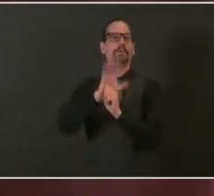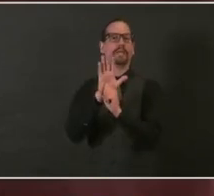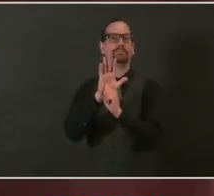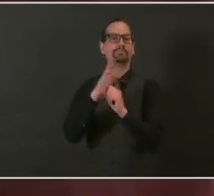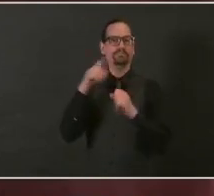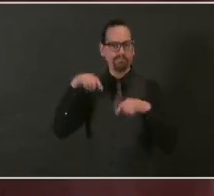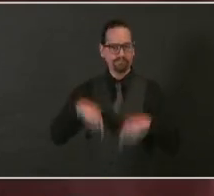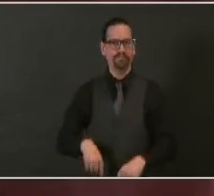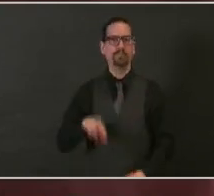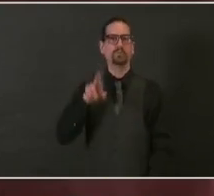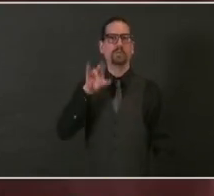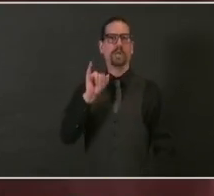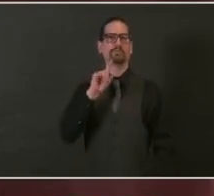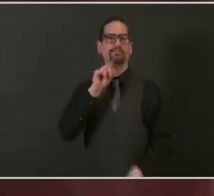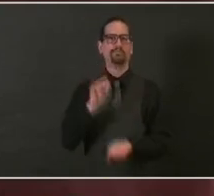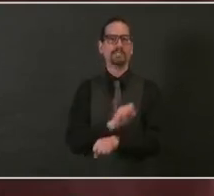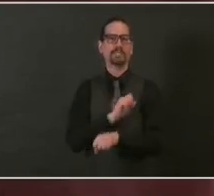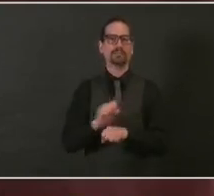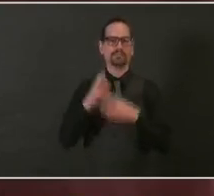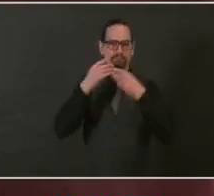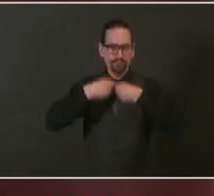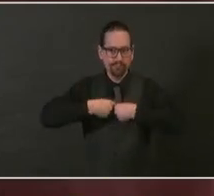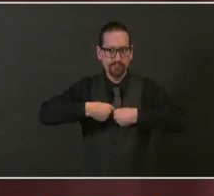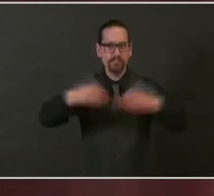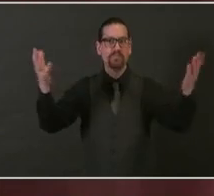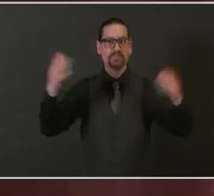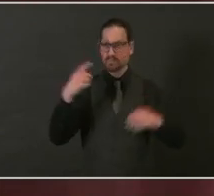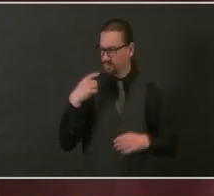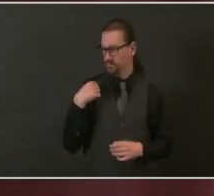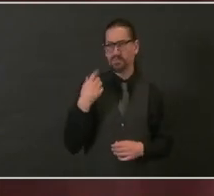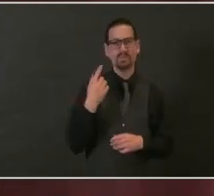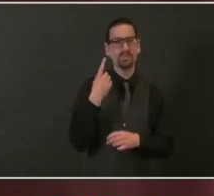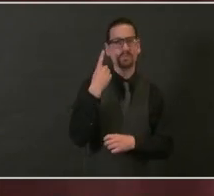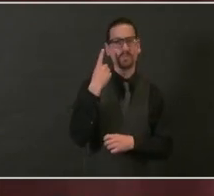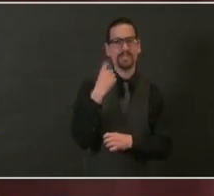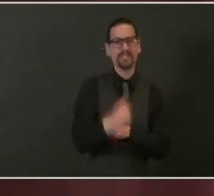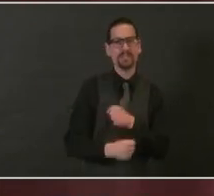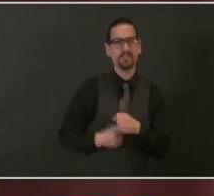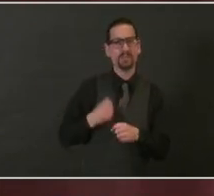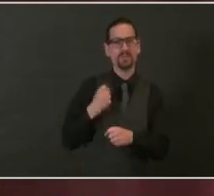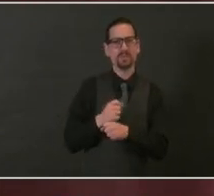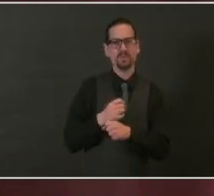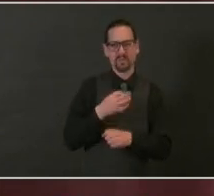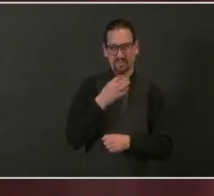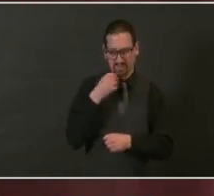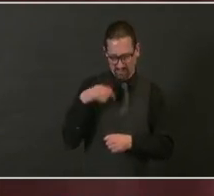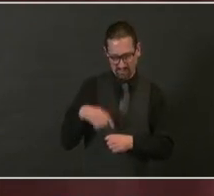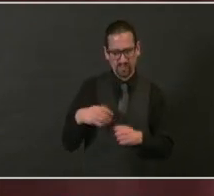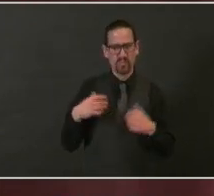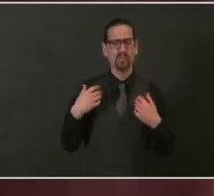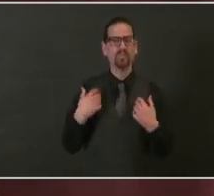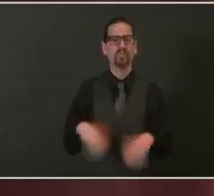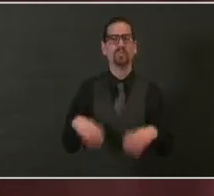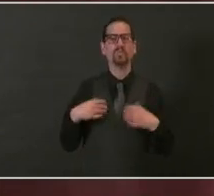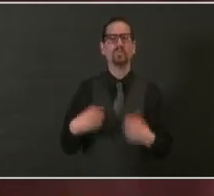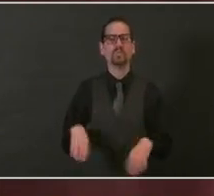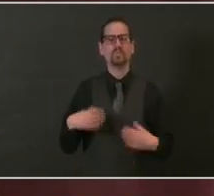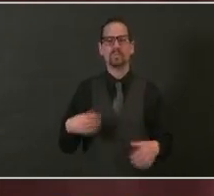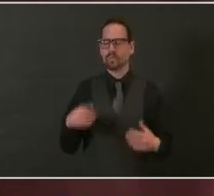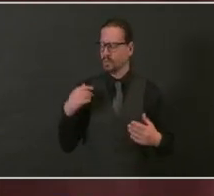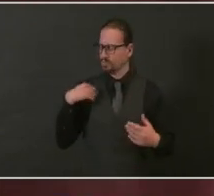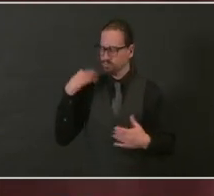then and now, we have had quite the journey. We have lost more than 2,400